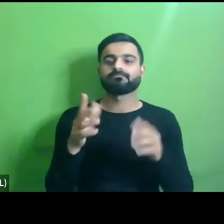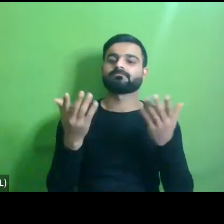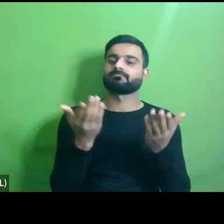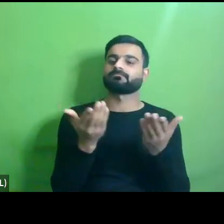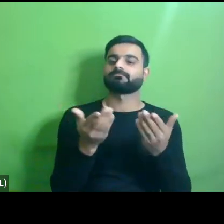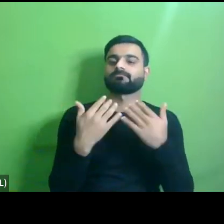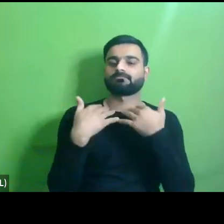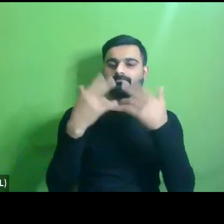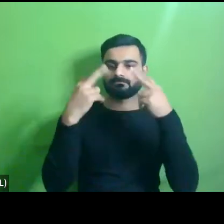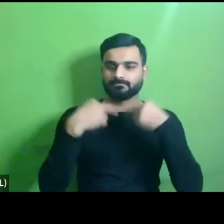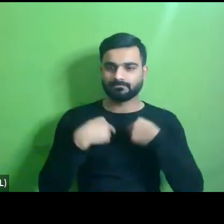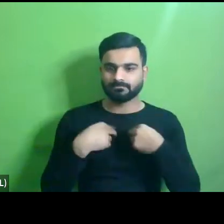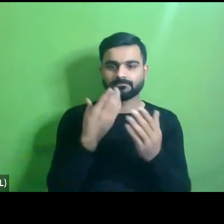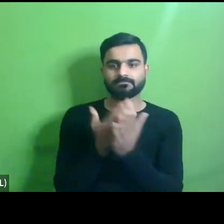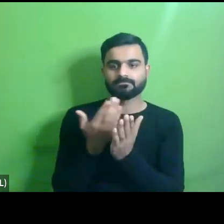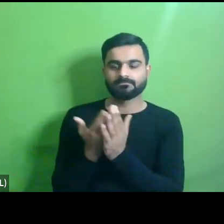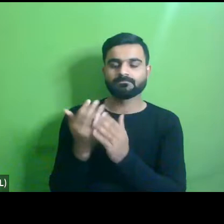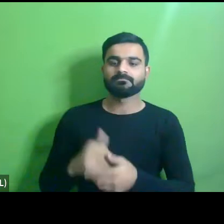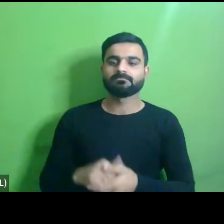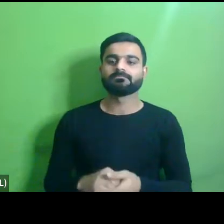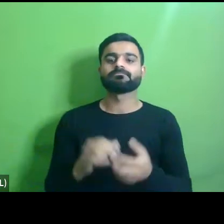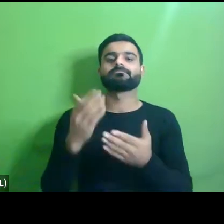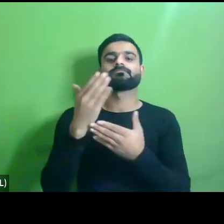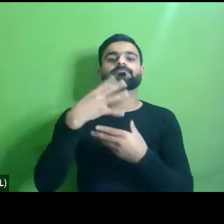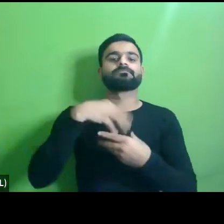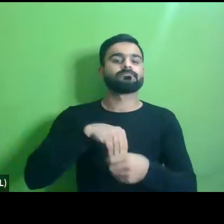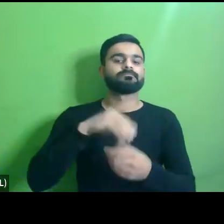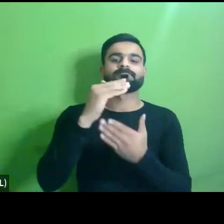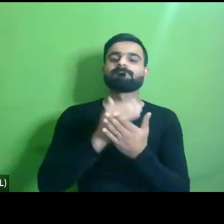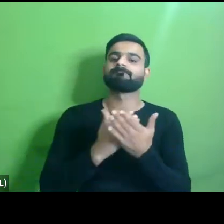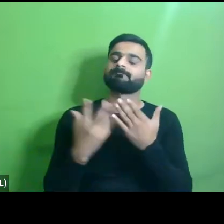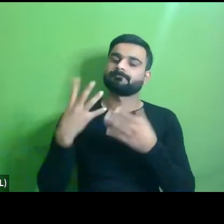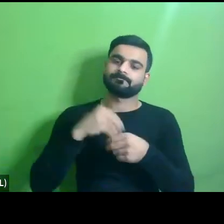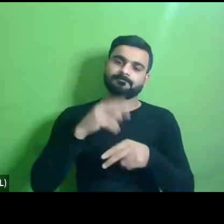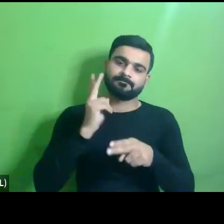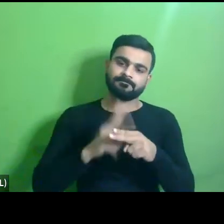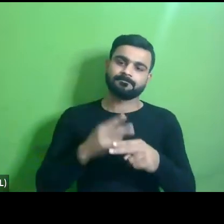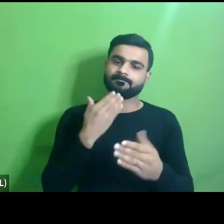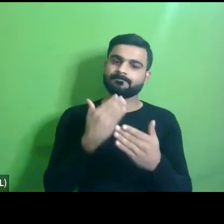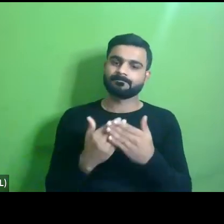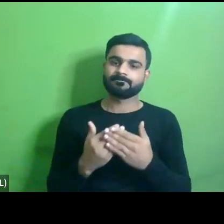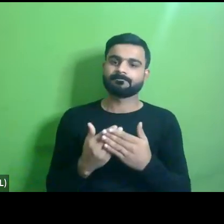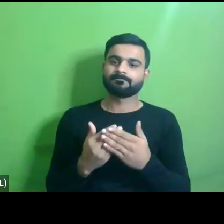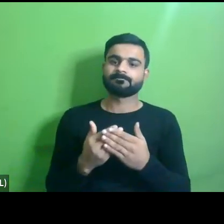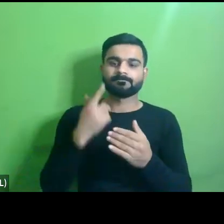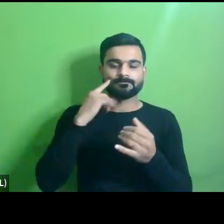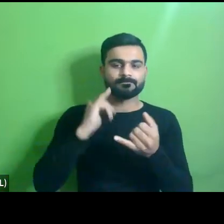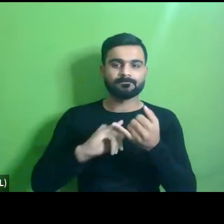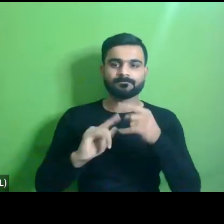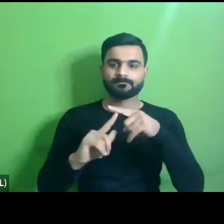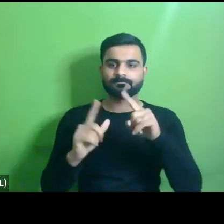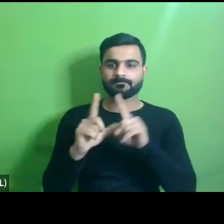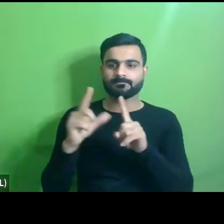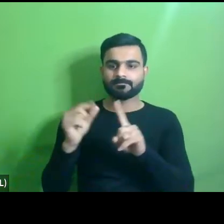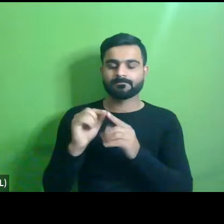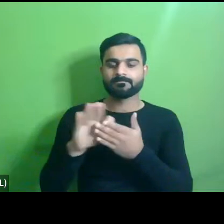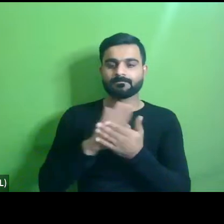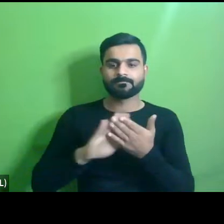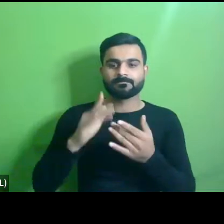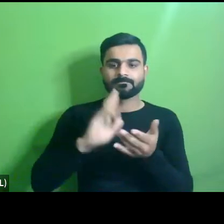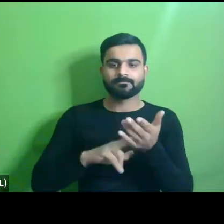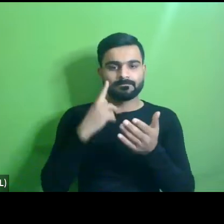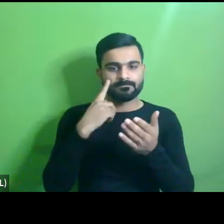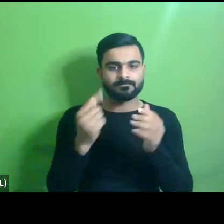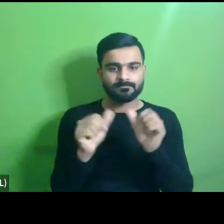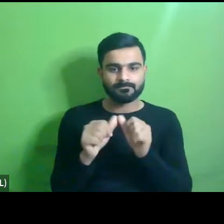participants for being a part of this webinar um i would like to thank itdp and the basic team at niua